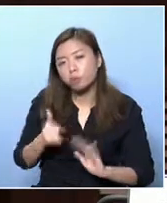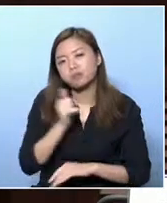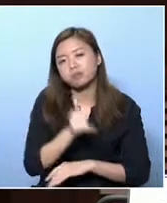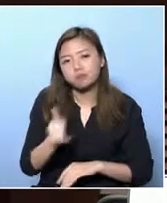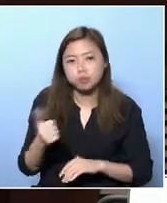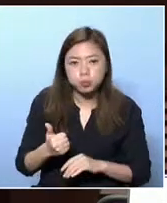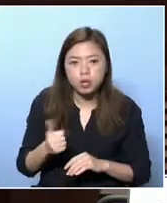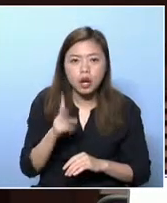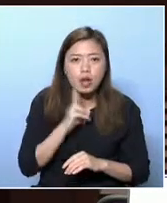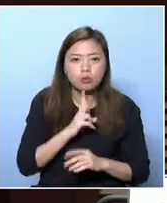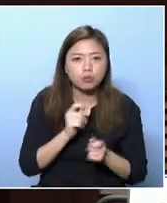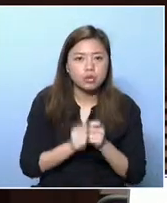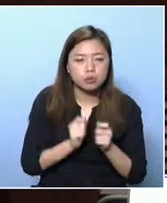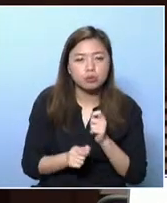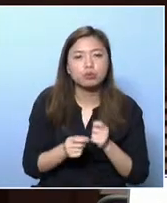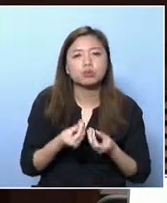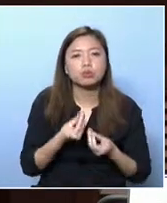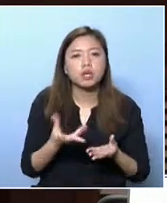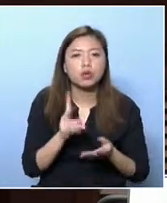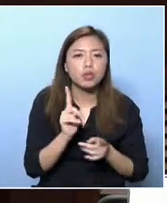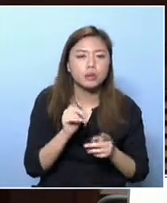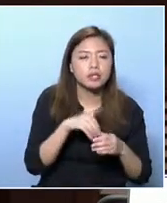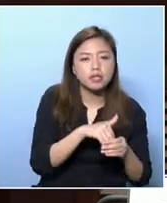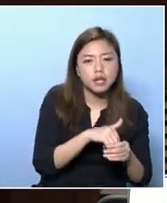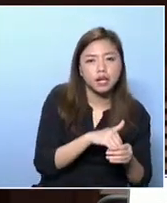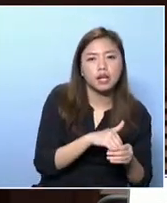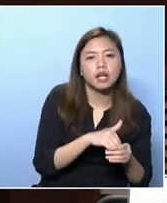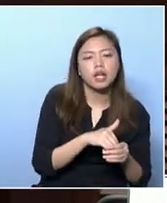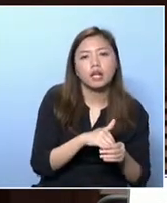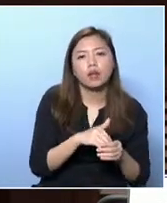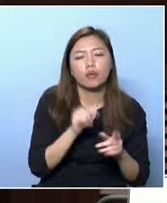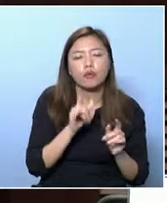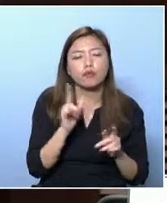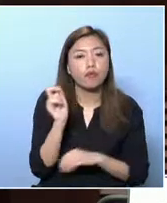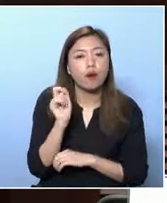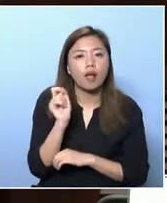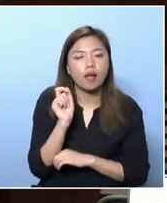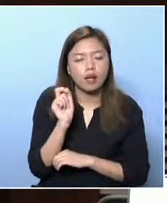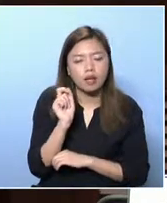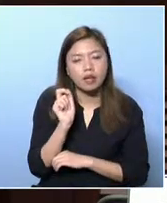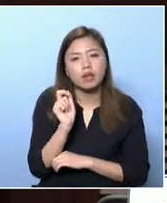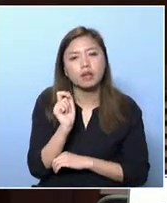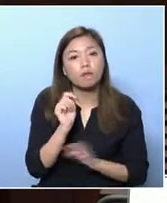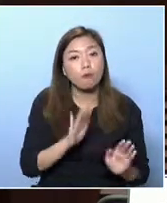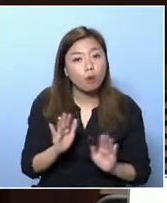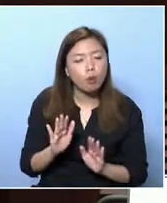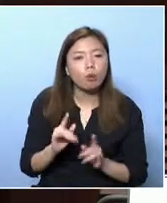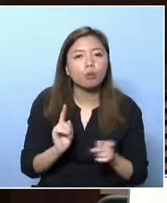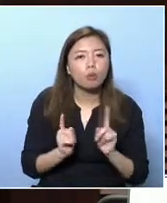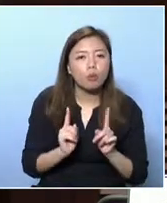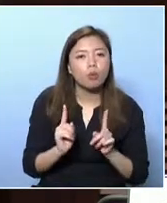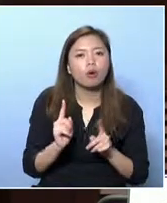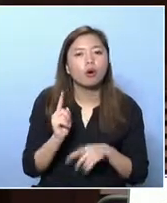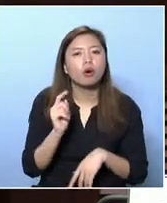outreach services to bring the message to the clients on how to apply for